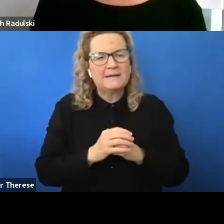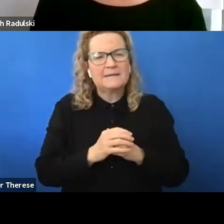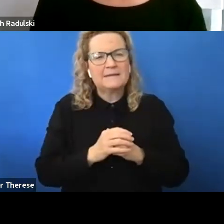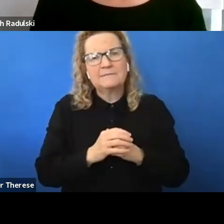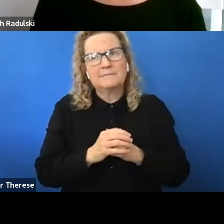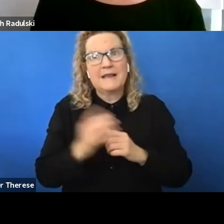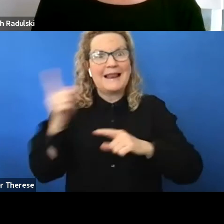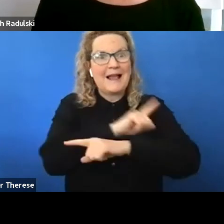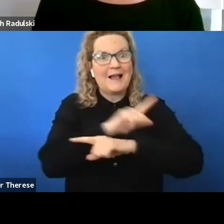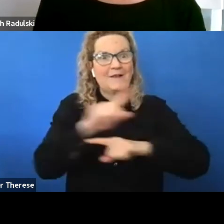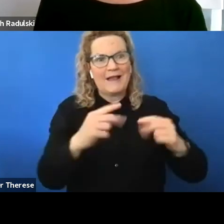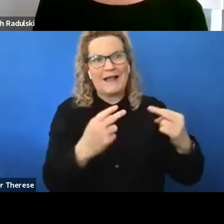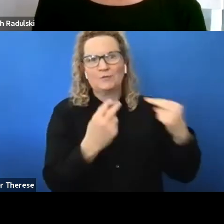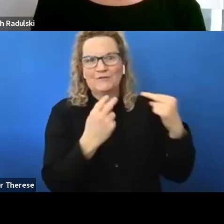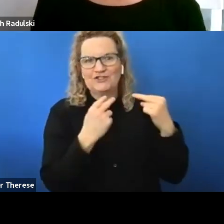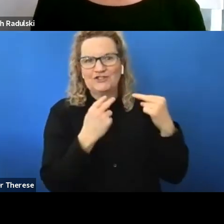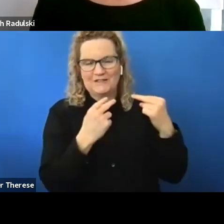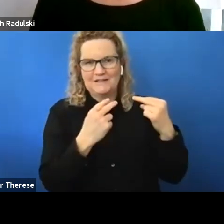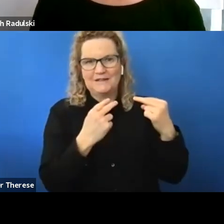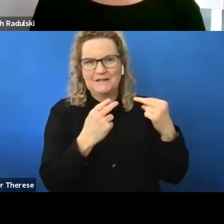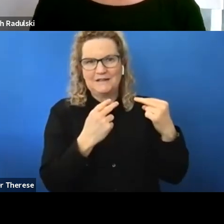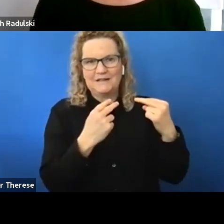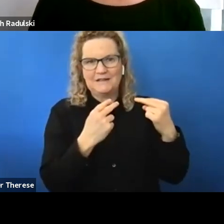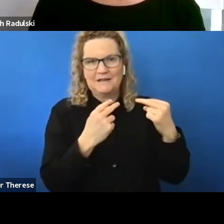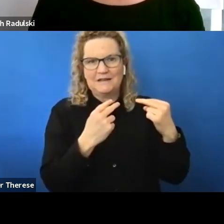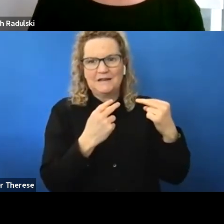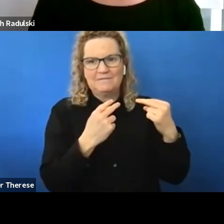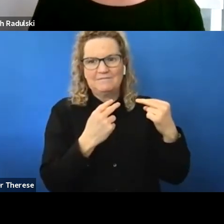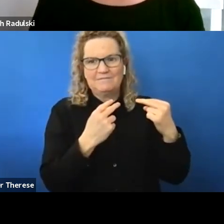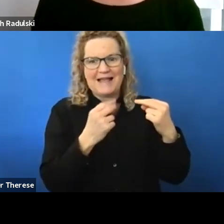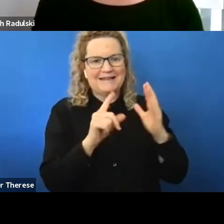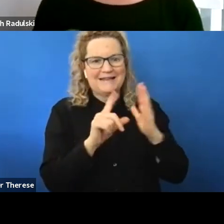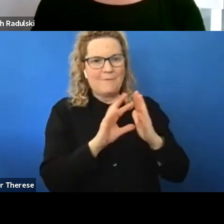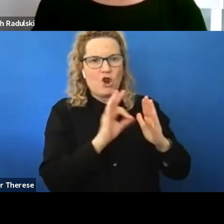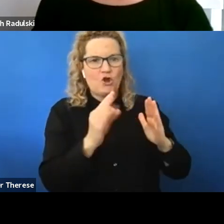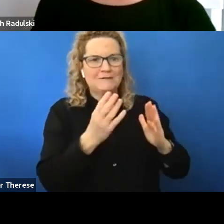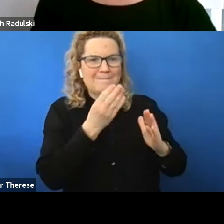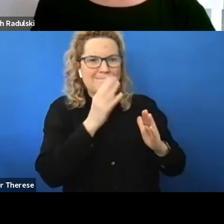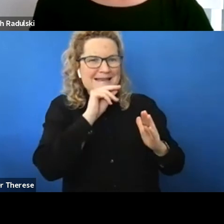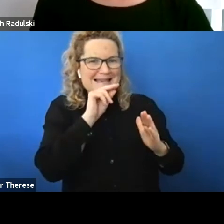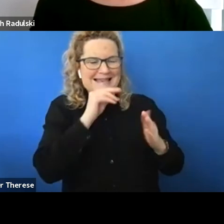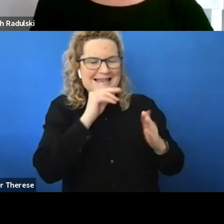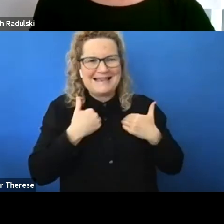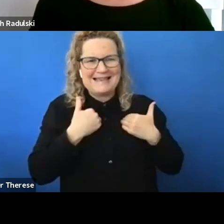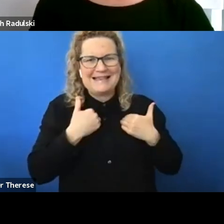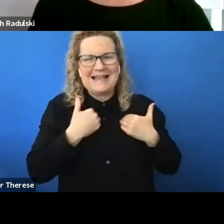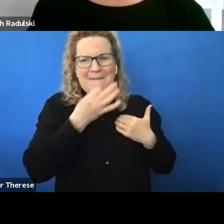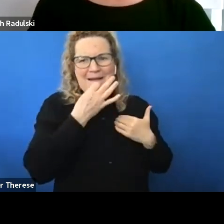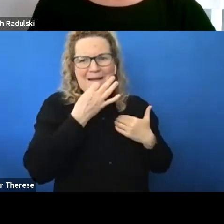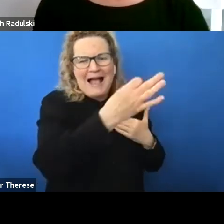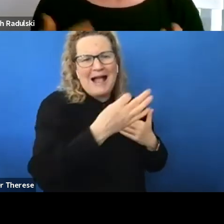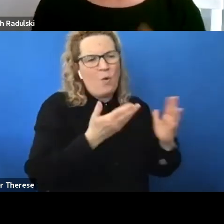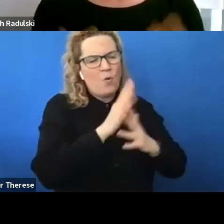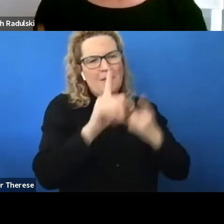where i was having a non-speaking episode and i had to request the option to type during the meeting um